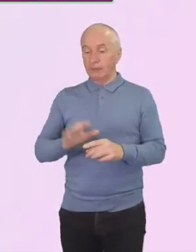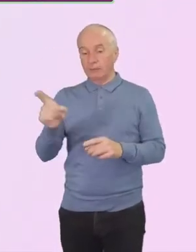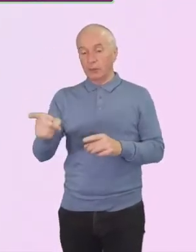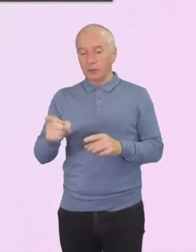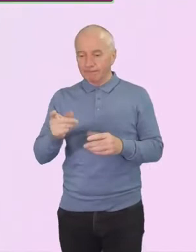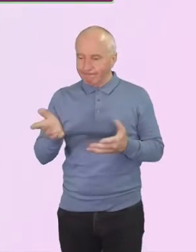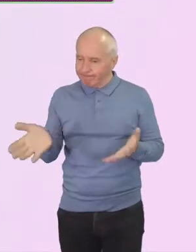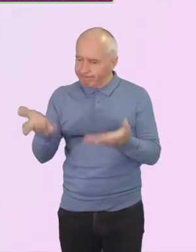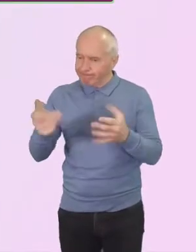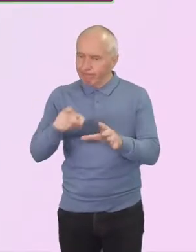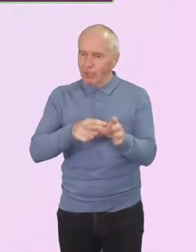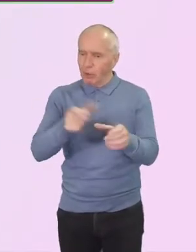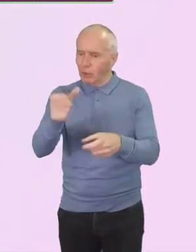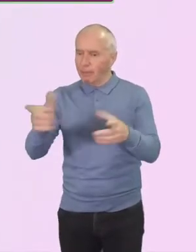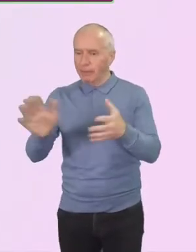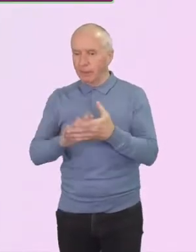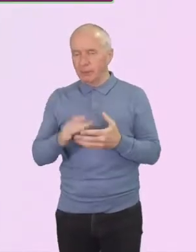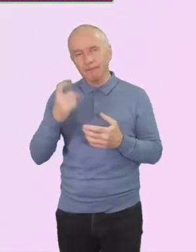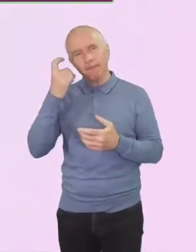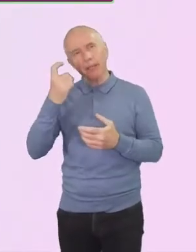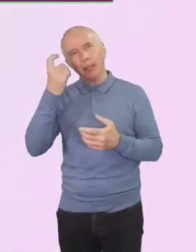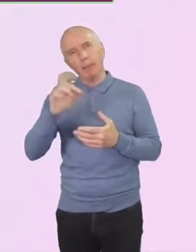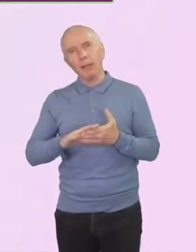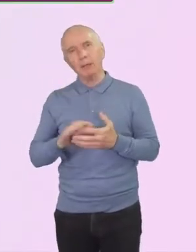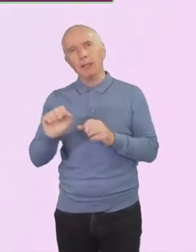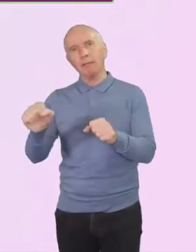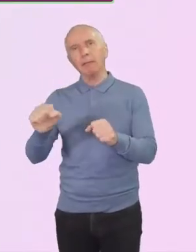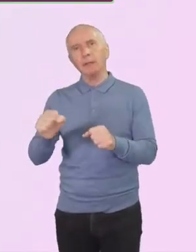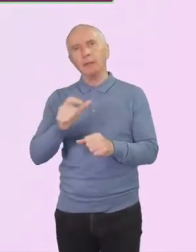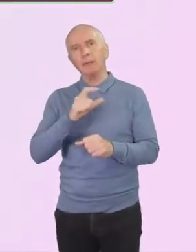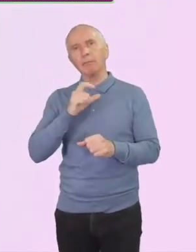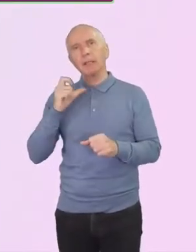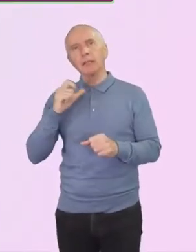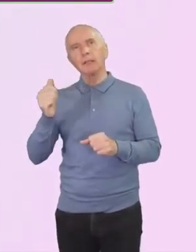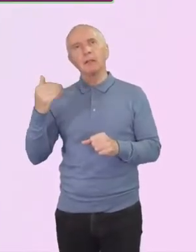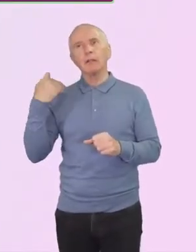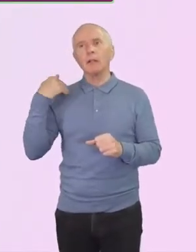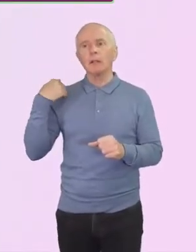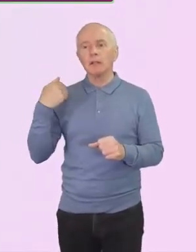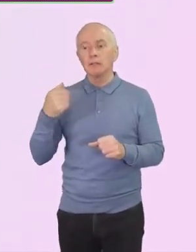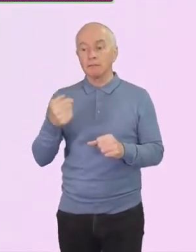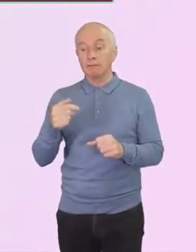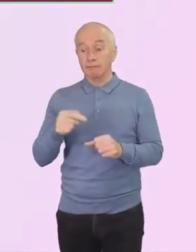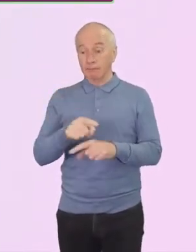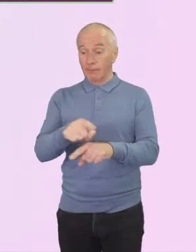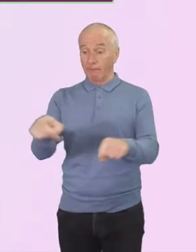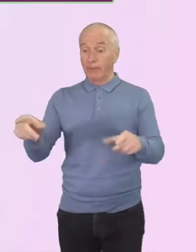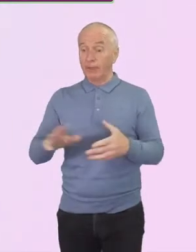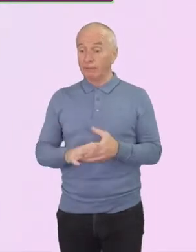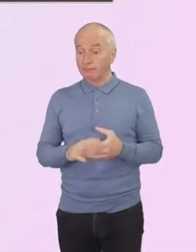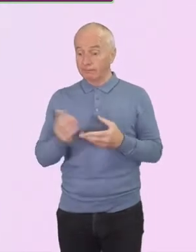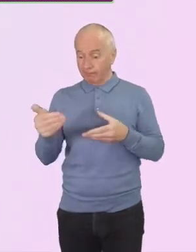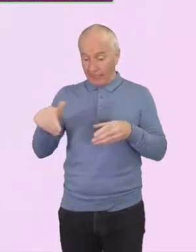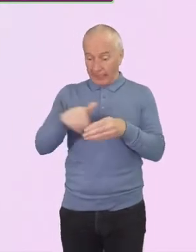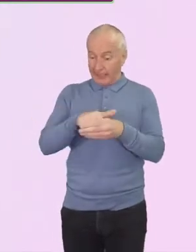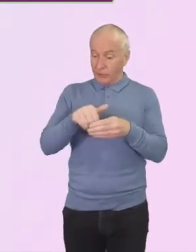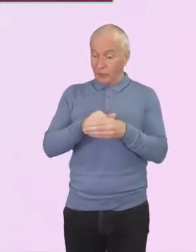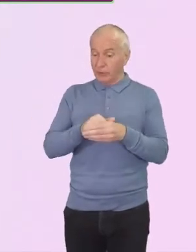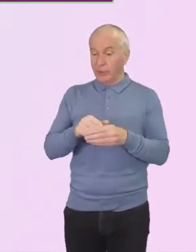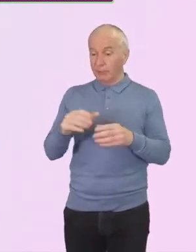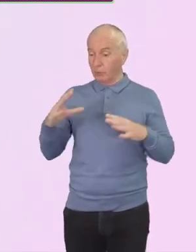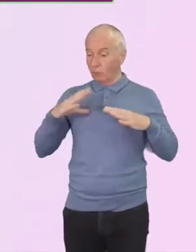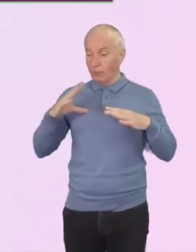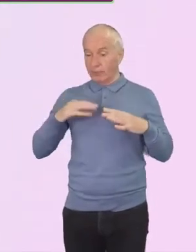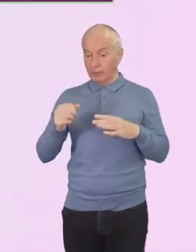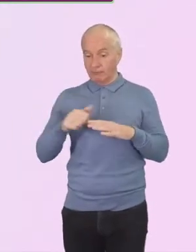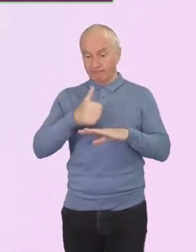whether ministerial calling is for them. Internships are already happening in various parts of the country,